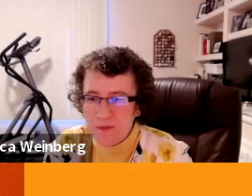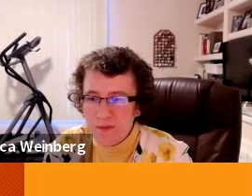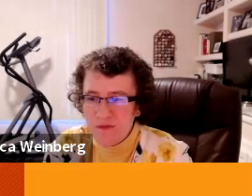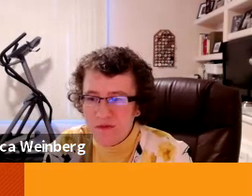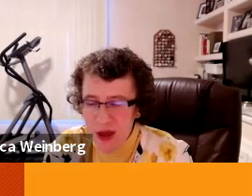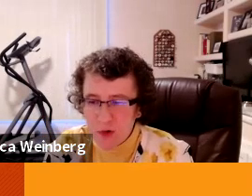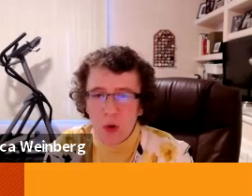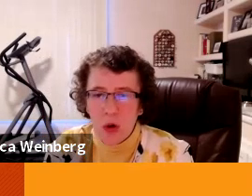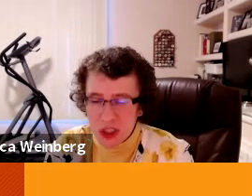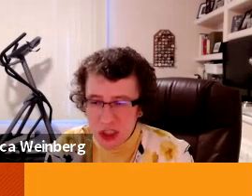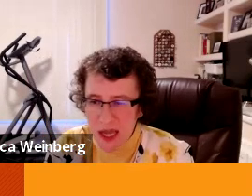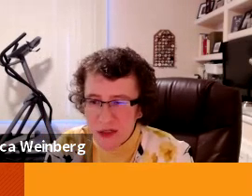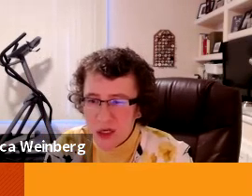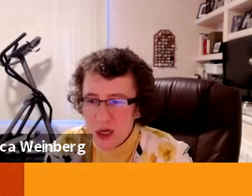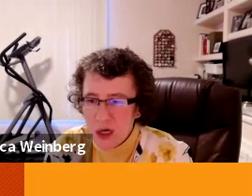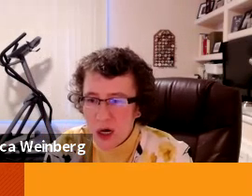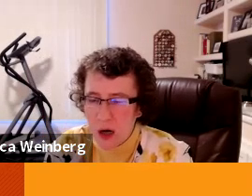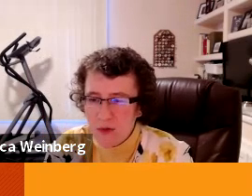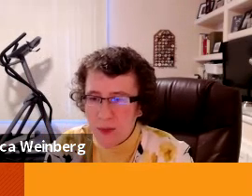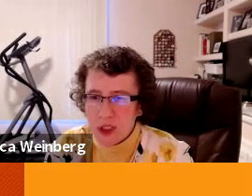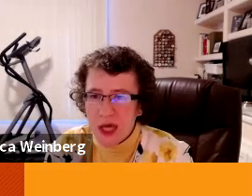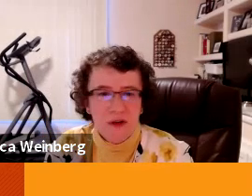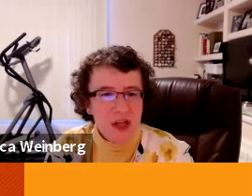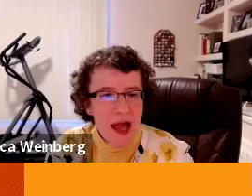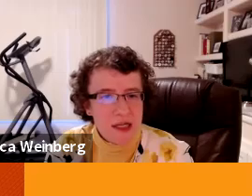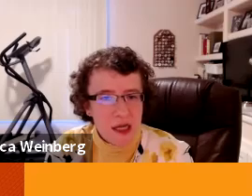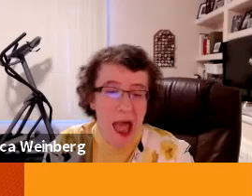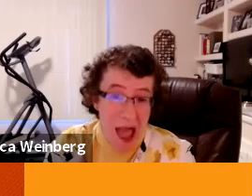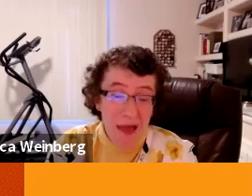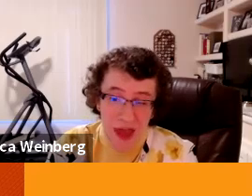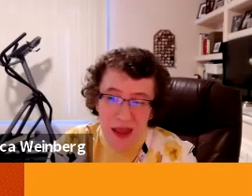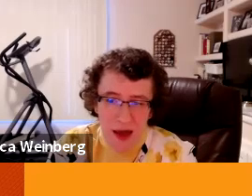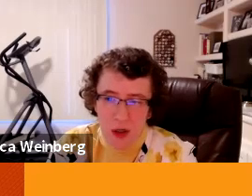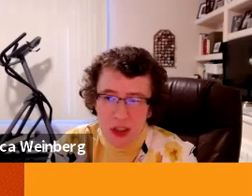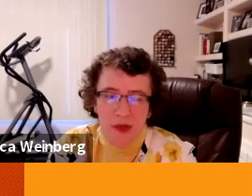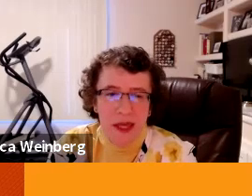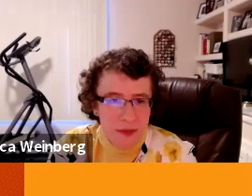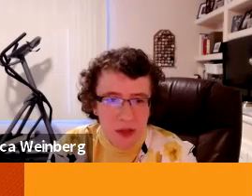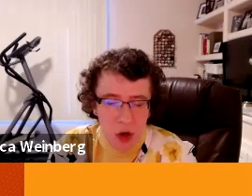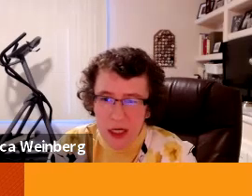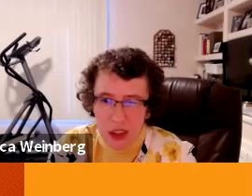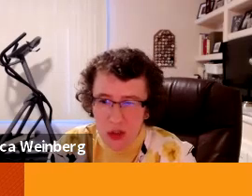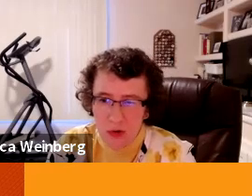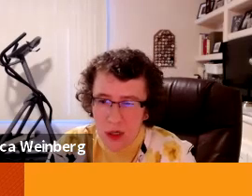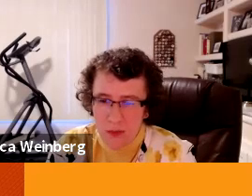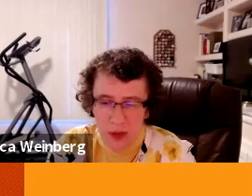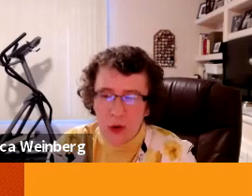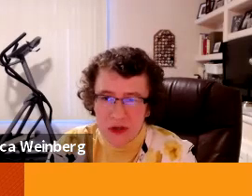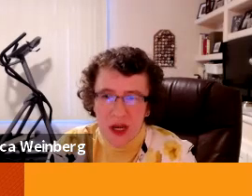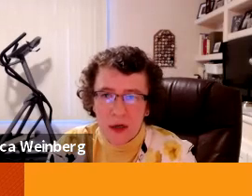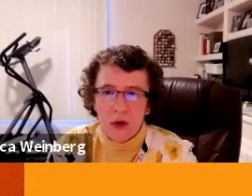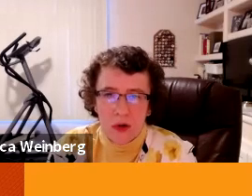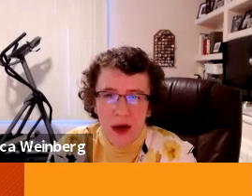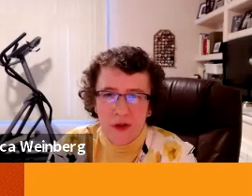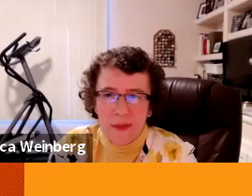um federal or state uh representatives acting and they and also they can be talking to people